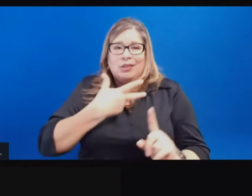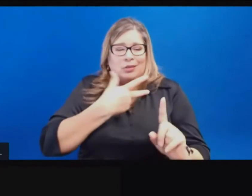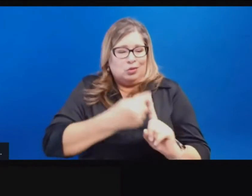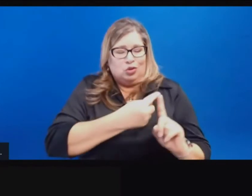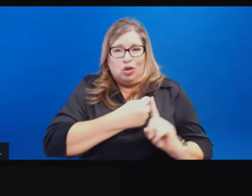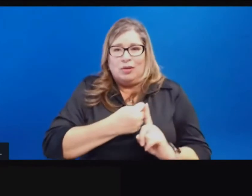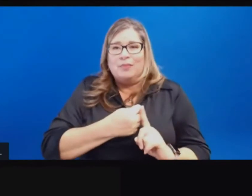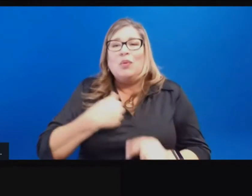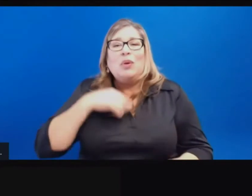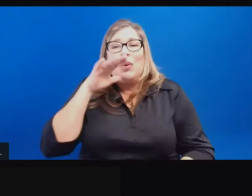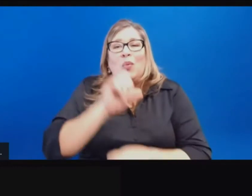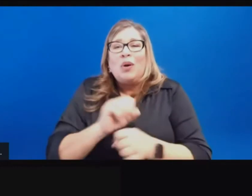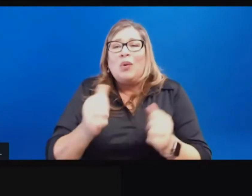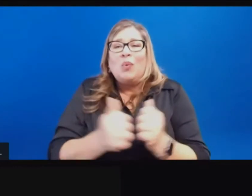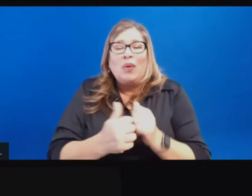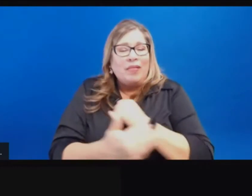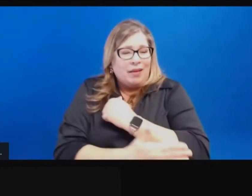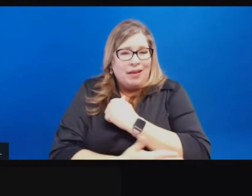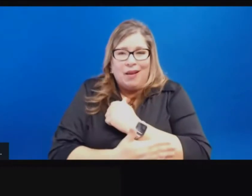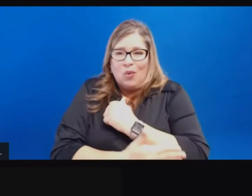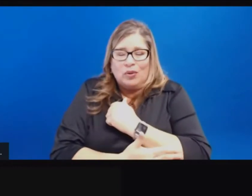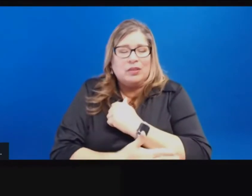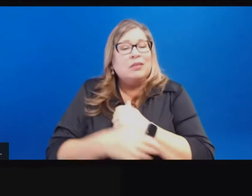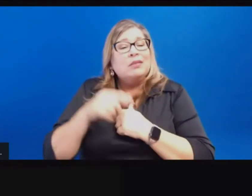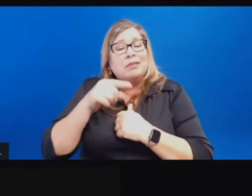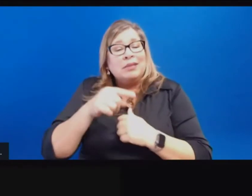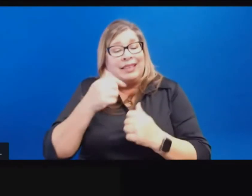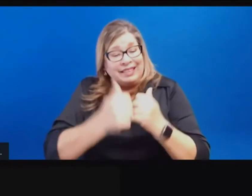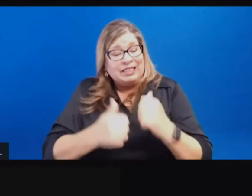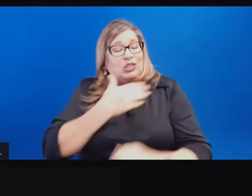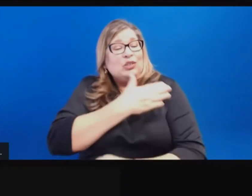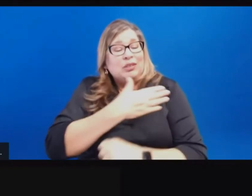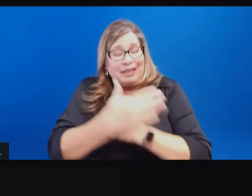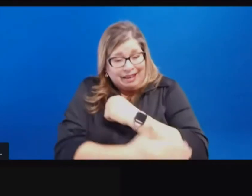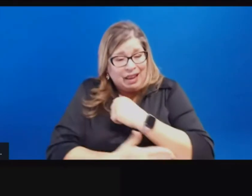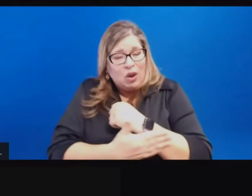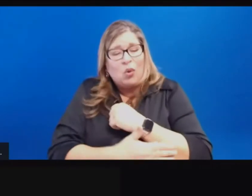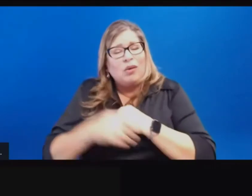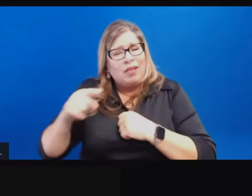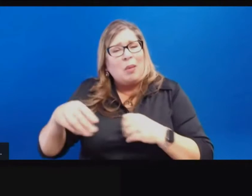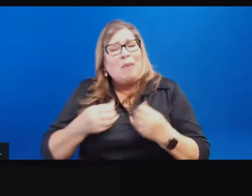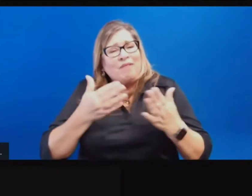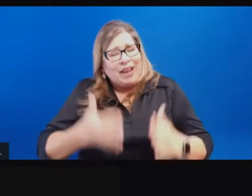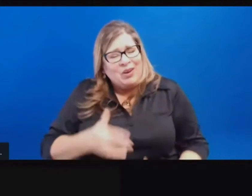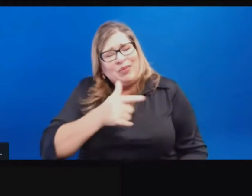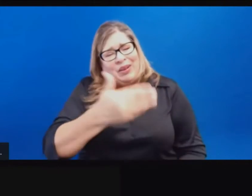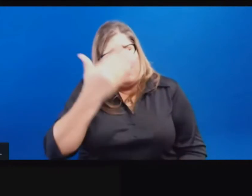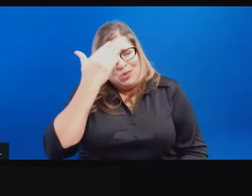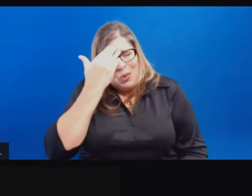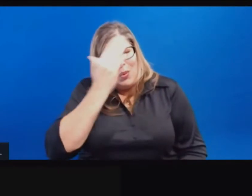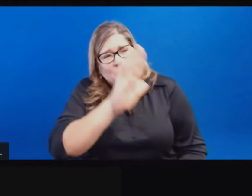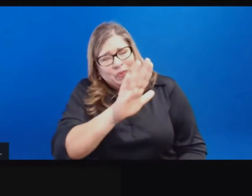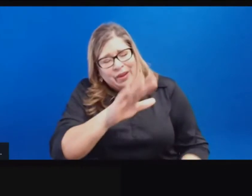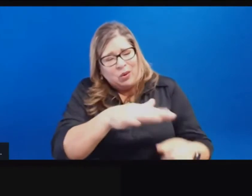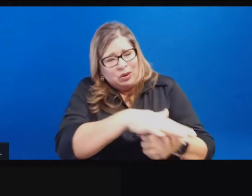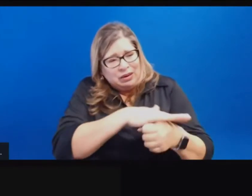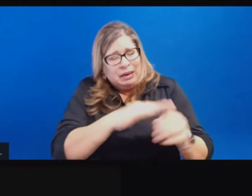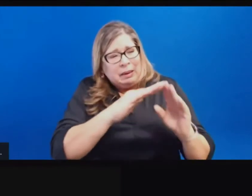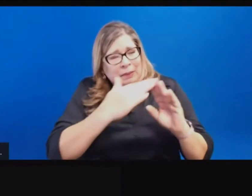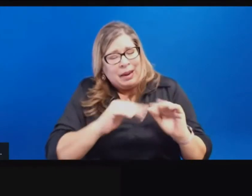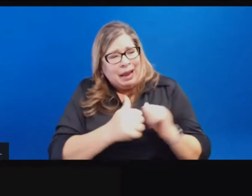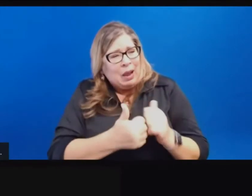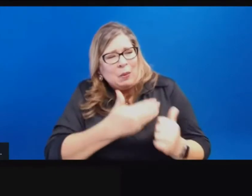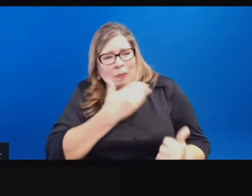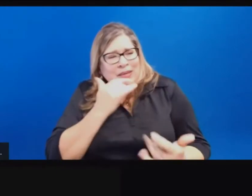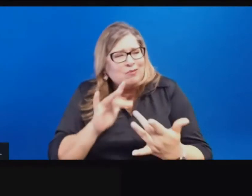have two roles, both as providers, definitely understanding their particular communities and providing the strategies that they think will reach their